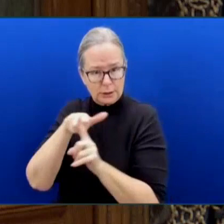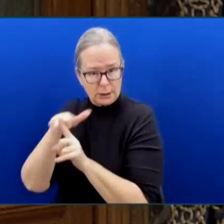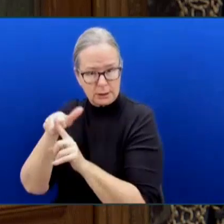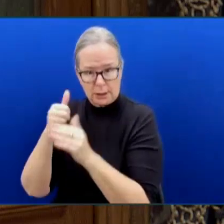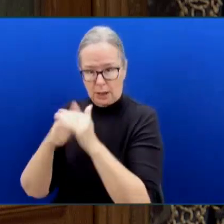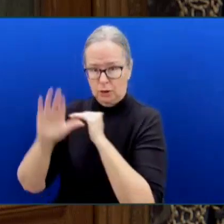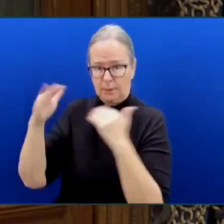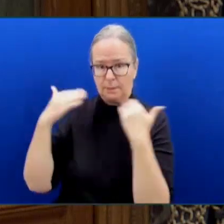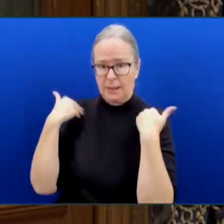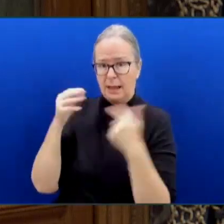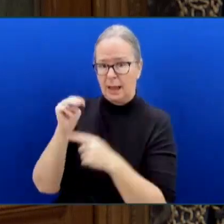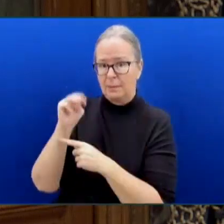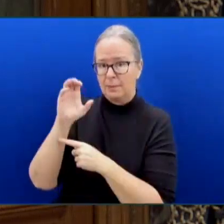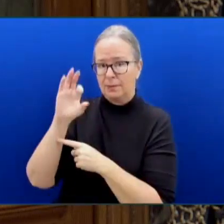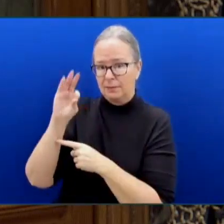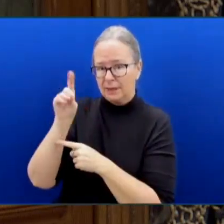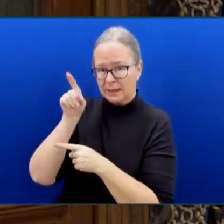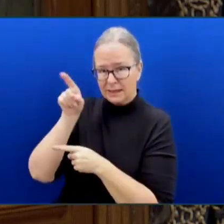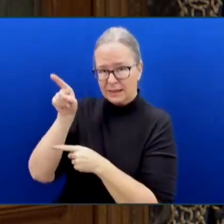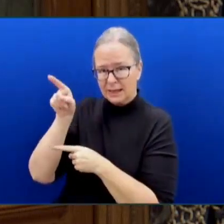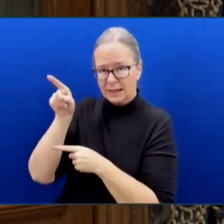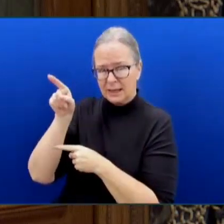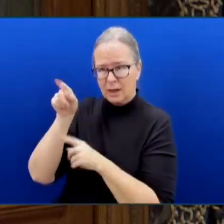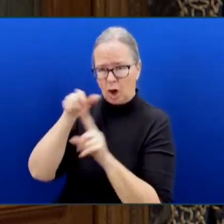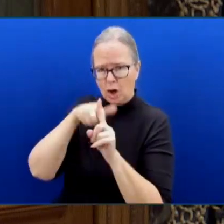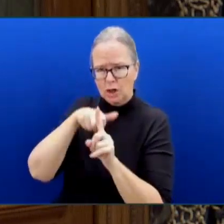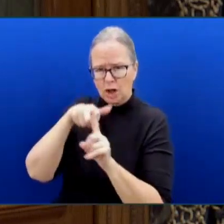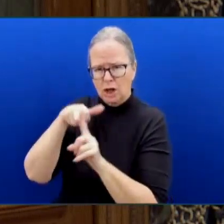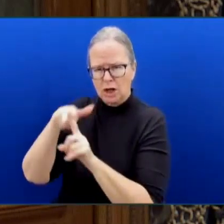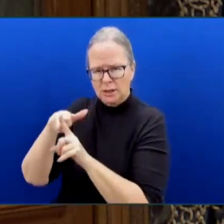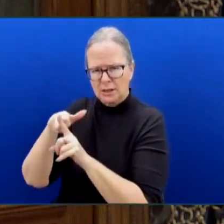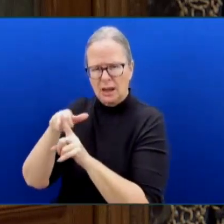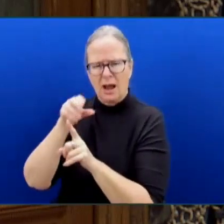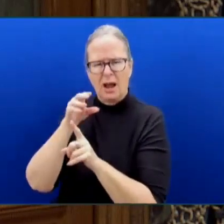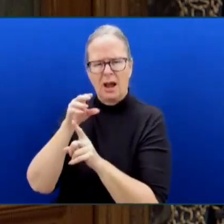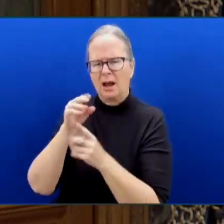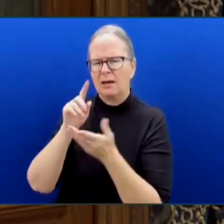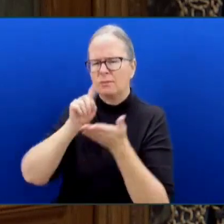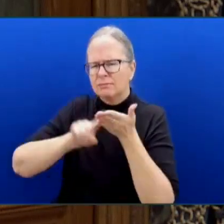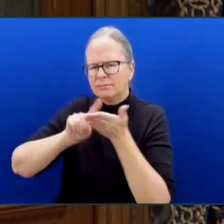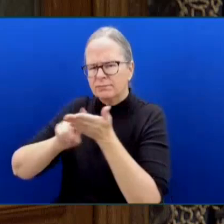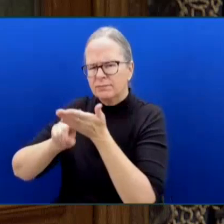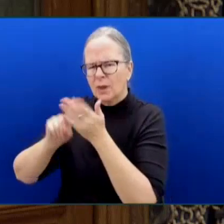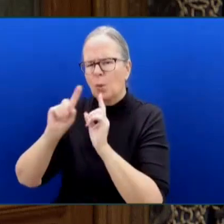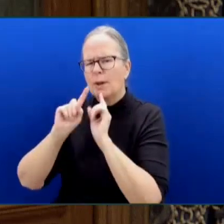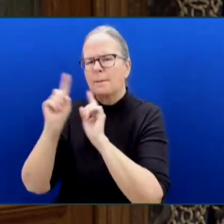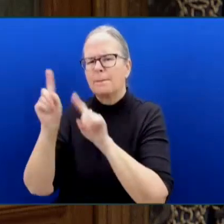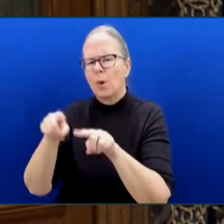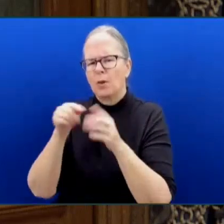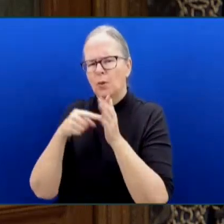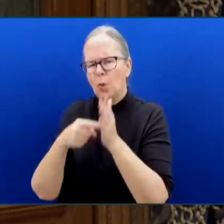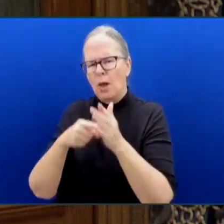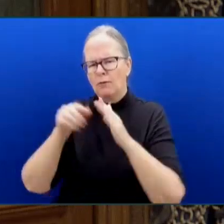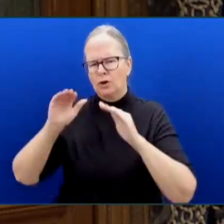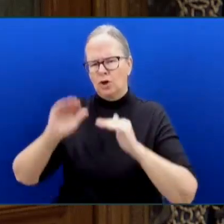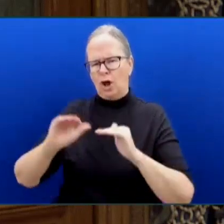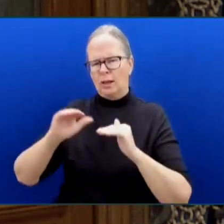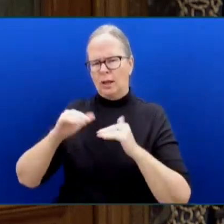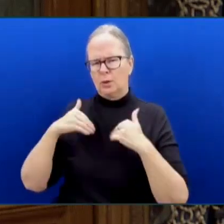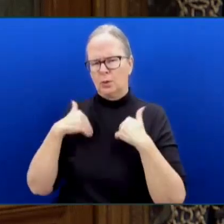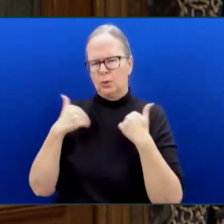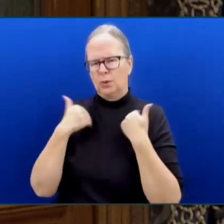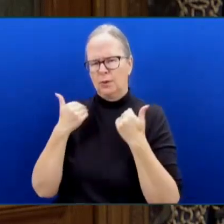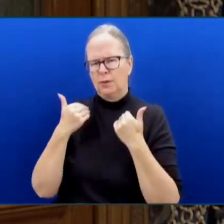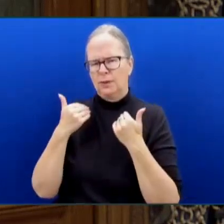the constant reports from the representative of children and youth, we're not meeting those standards. We haven't been meeting those standards for five,